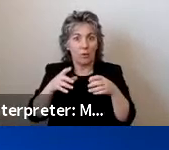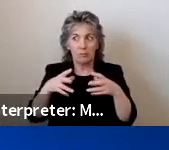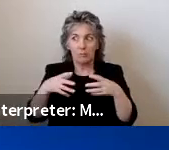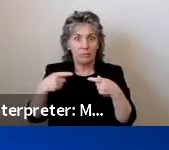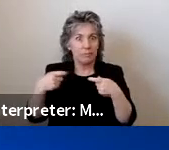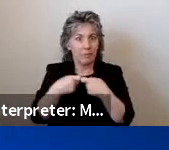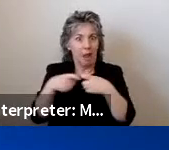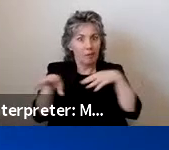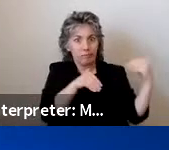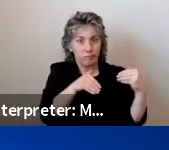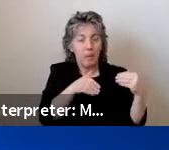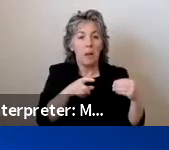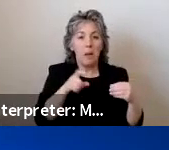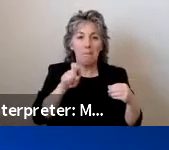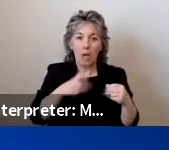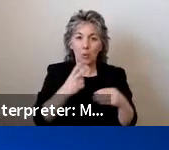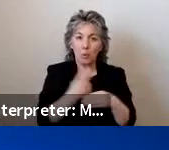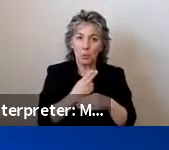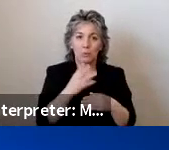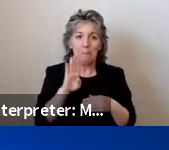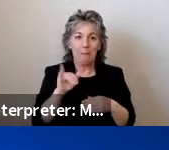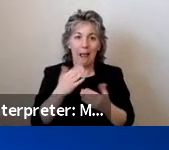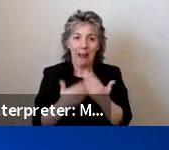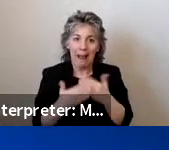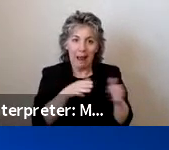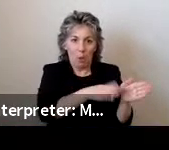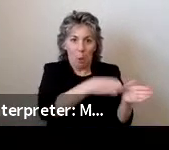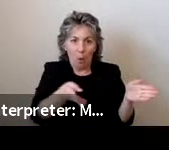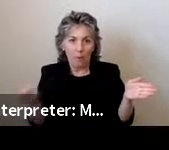further looked into with regards to autonomous vehicles.